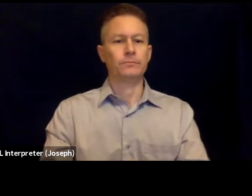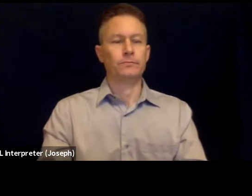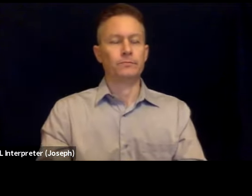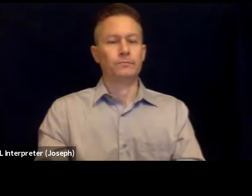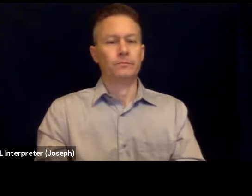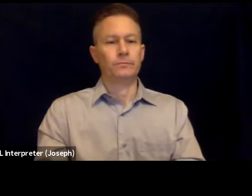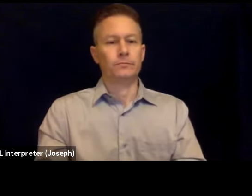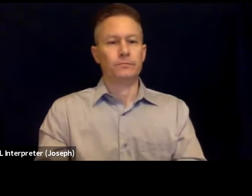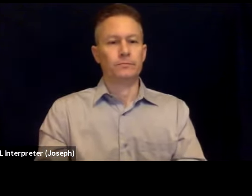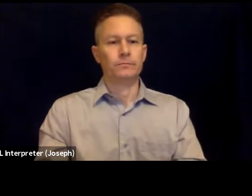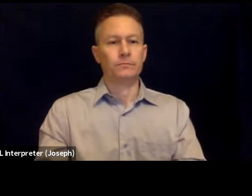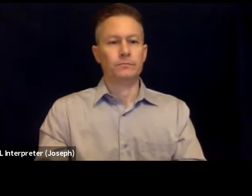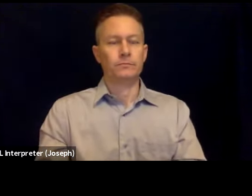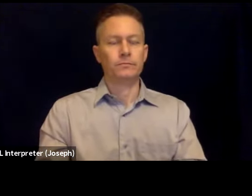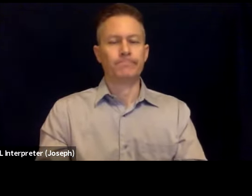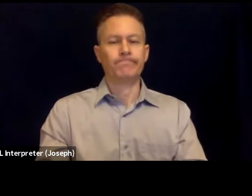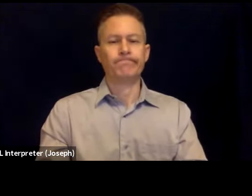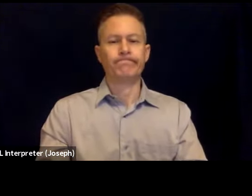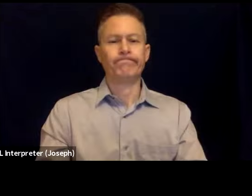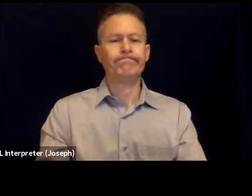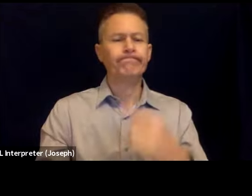I am says disabled still.